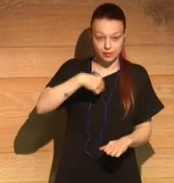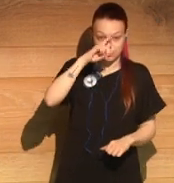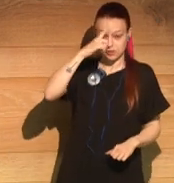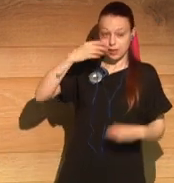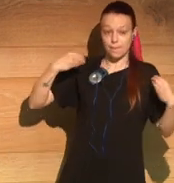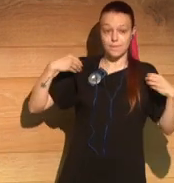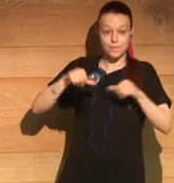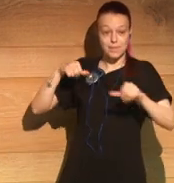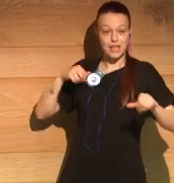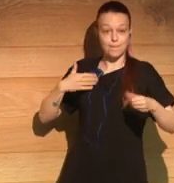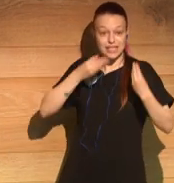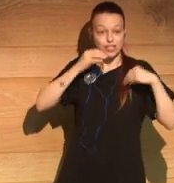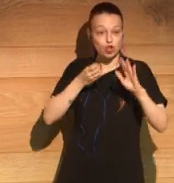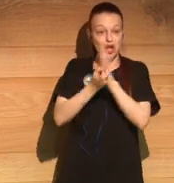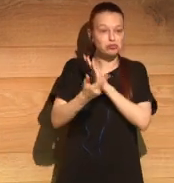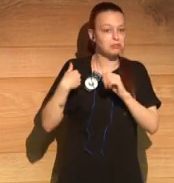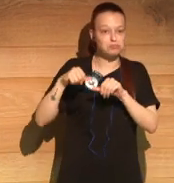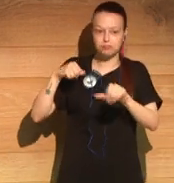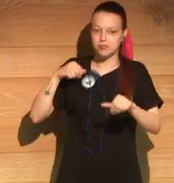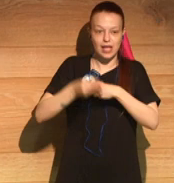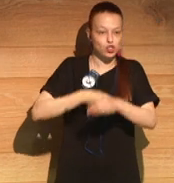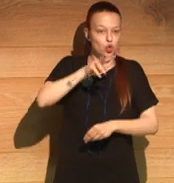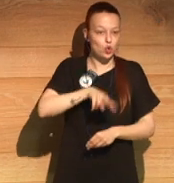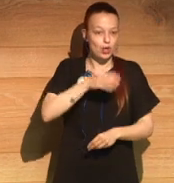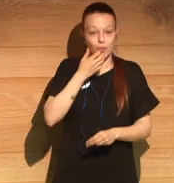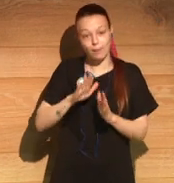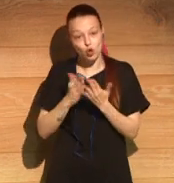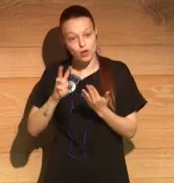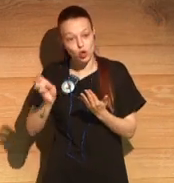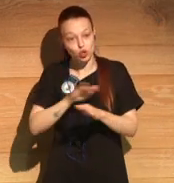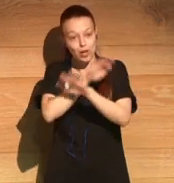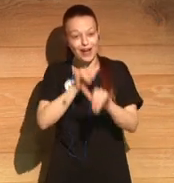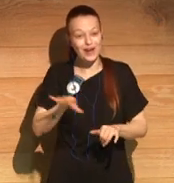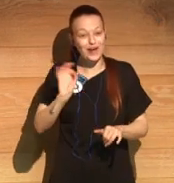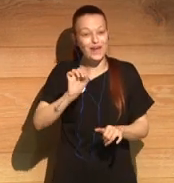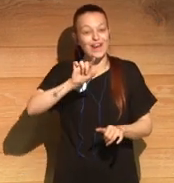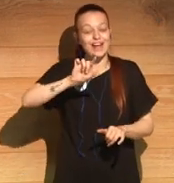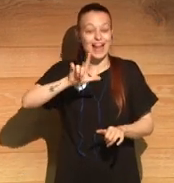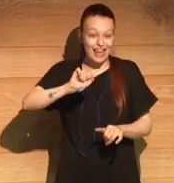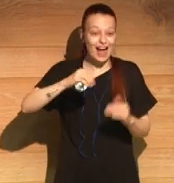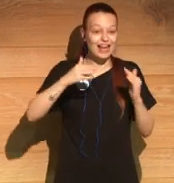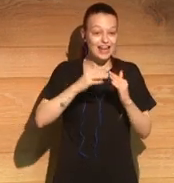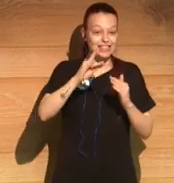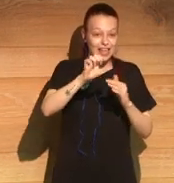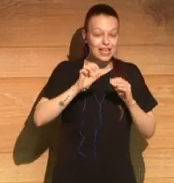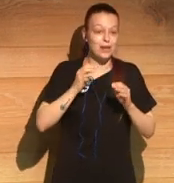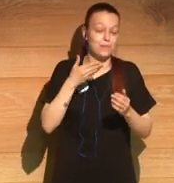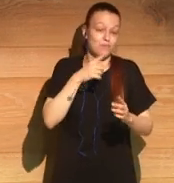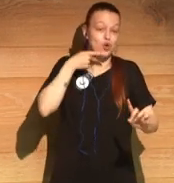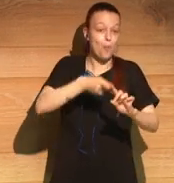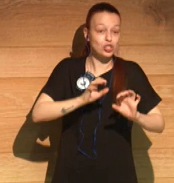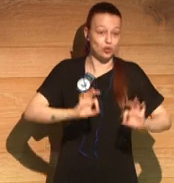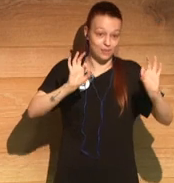The Absolutist or The House of Special Purpose, they've looked back with a great deal of regret